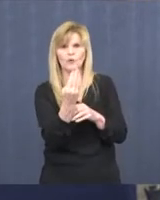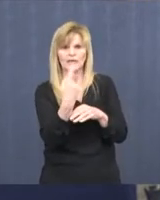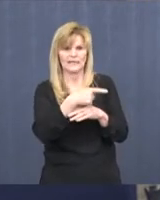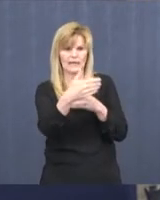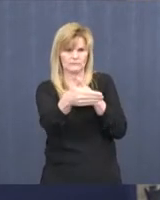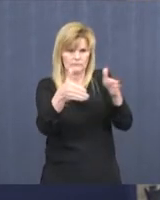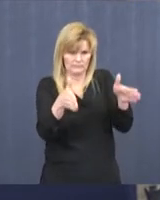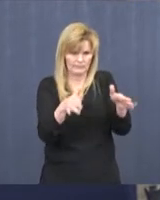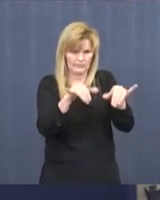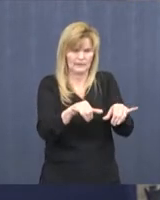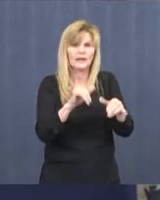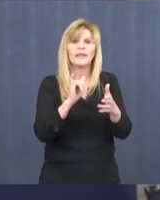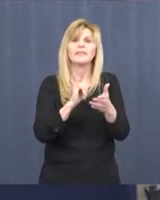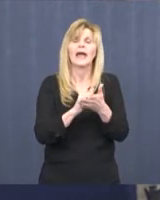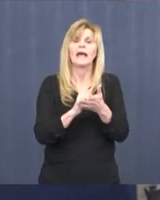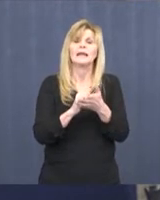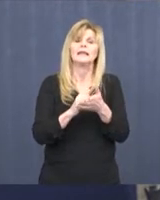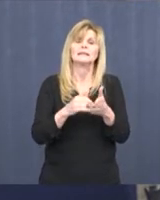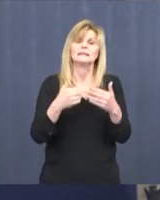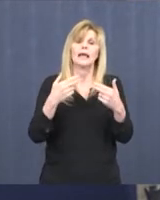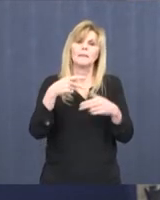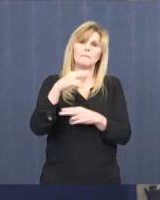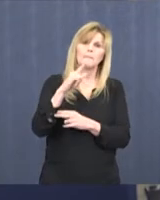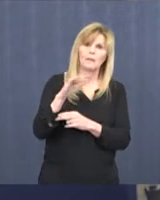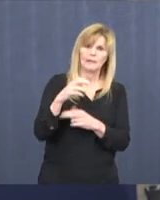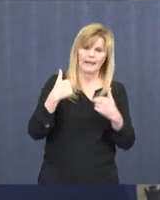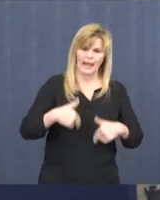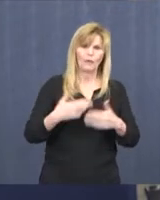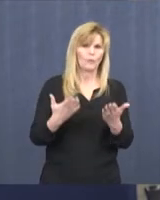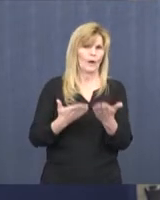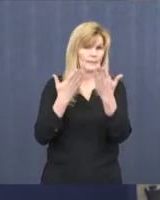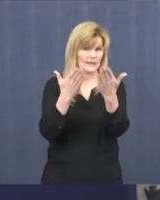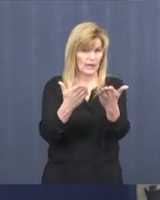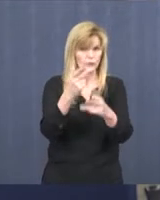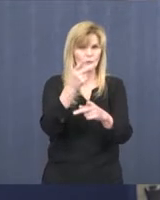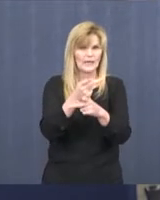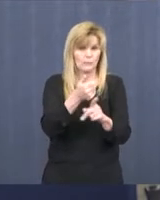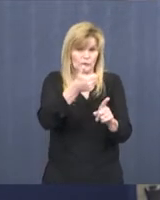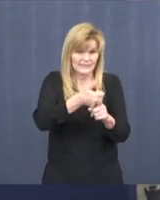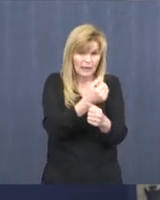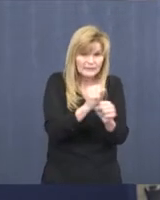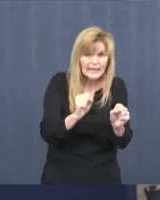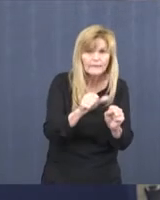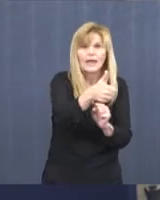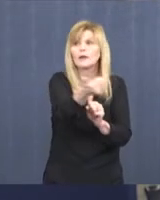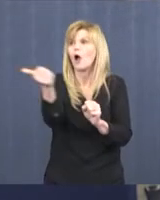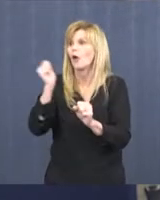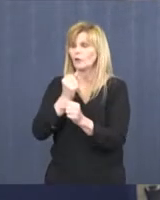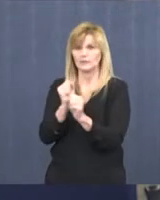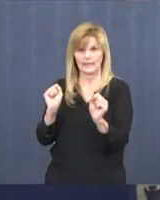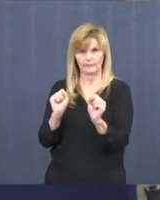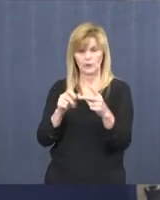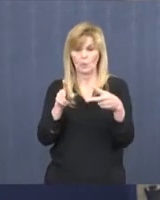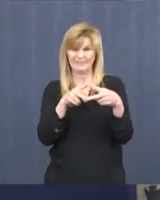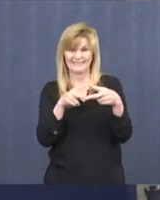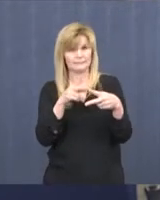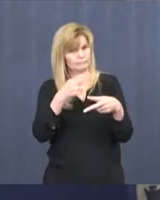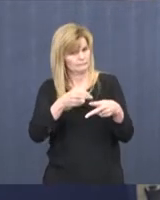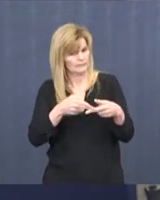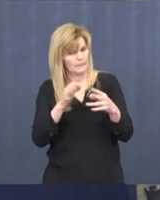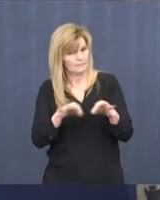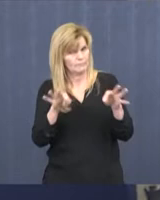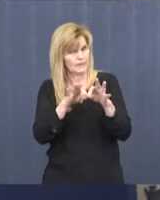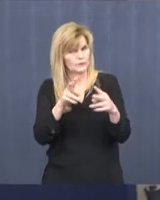a public health recommendation to keep them and everyone else safe. So those are the two things I wanted to mention. If anyone has any